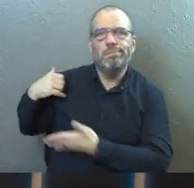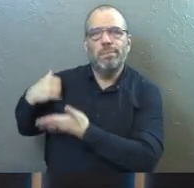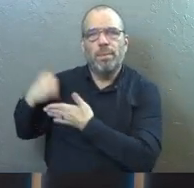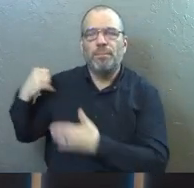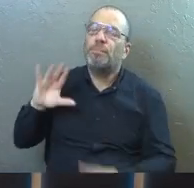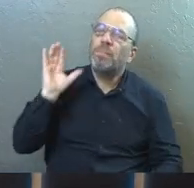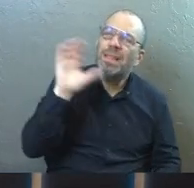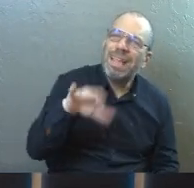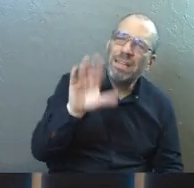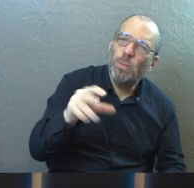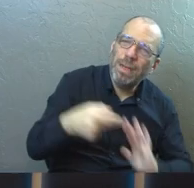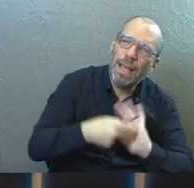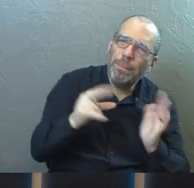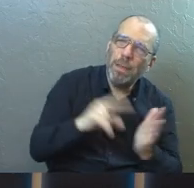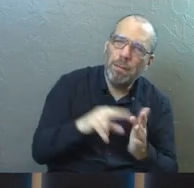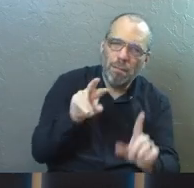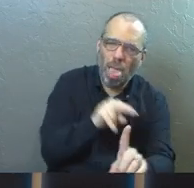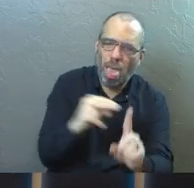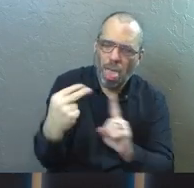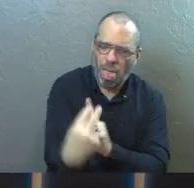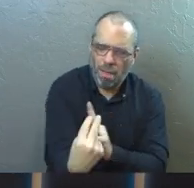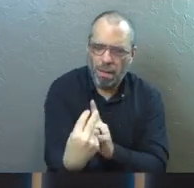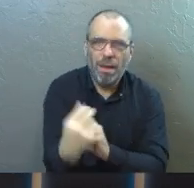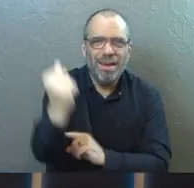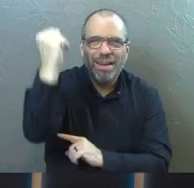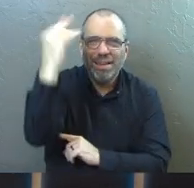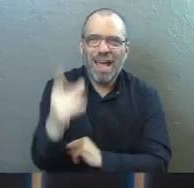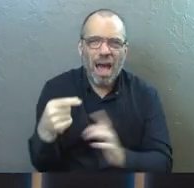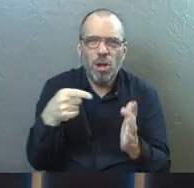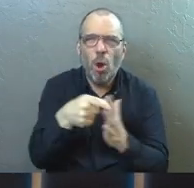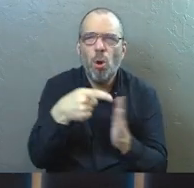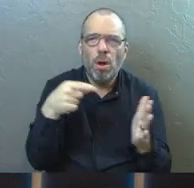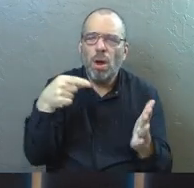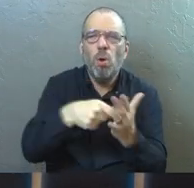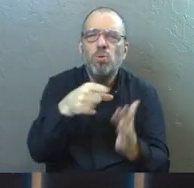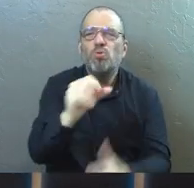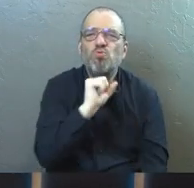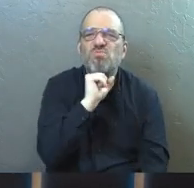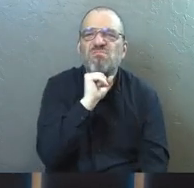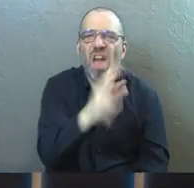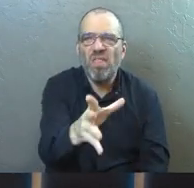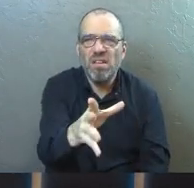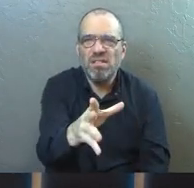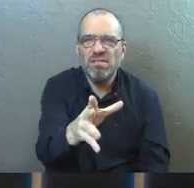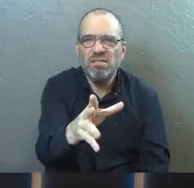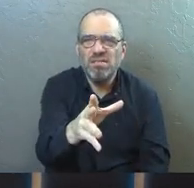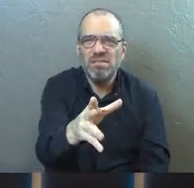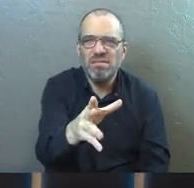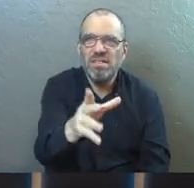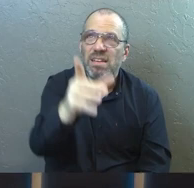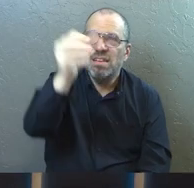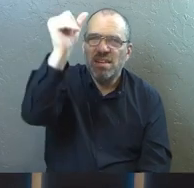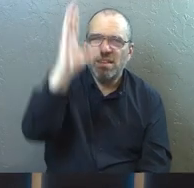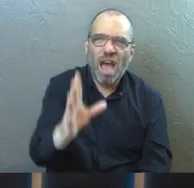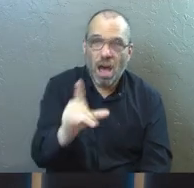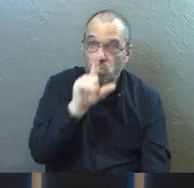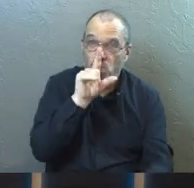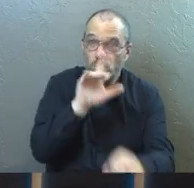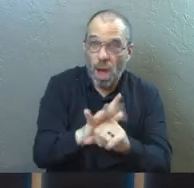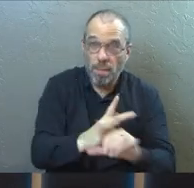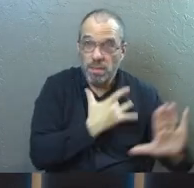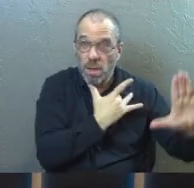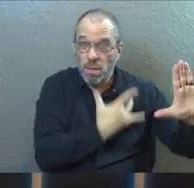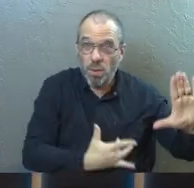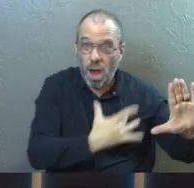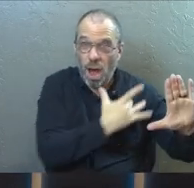See, that's the other side of it. God doesn't owe you anything. And God does not promise